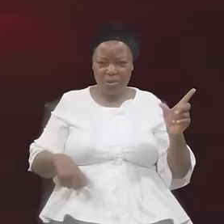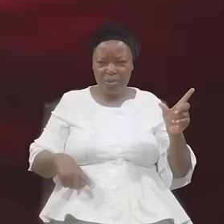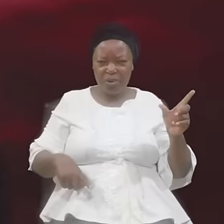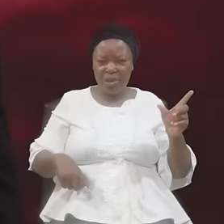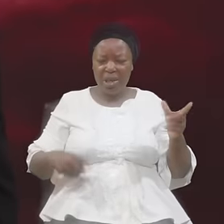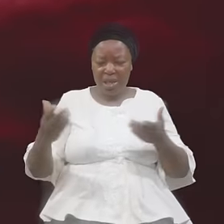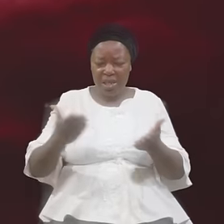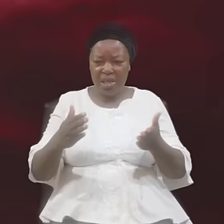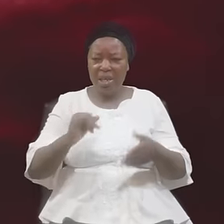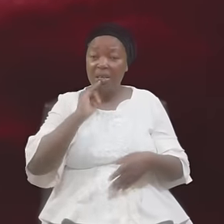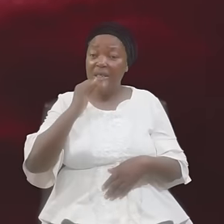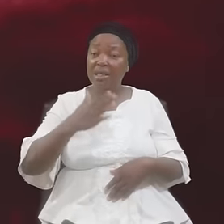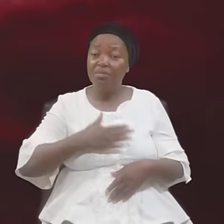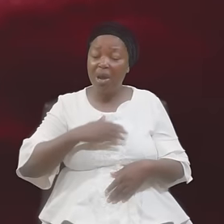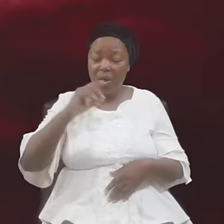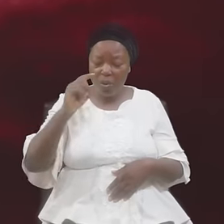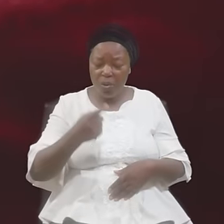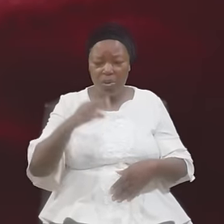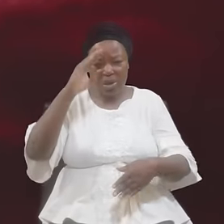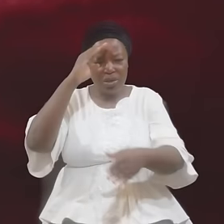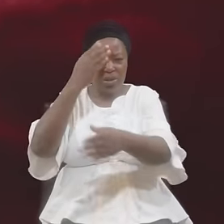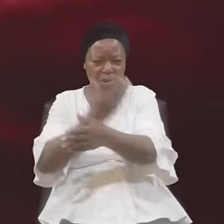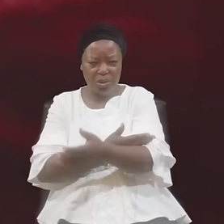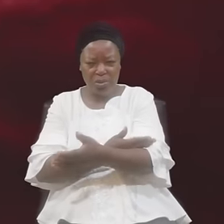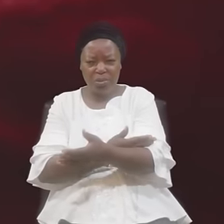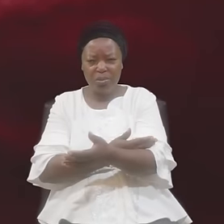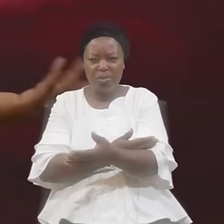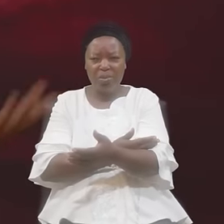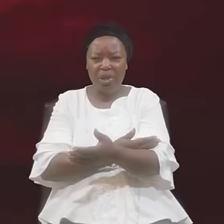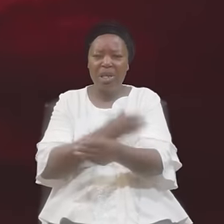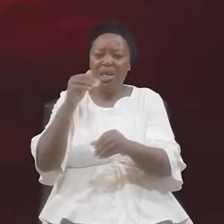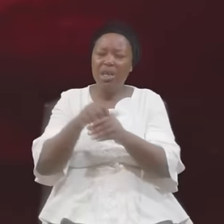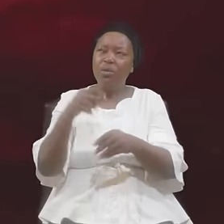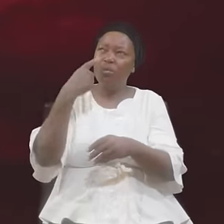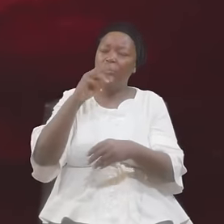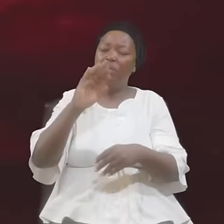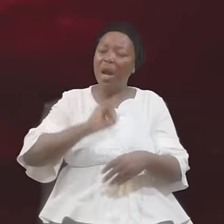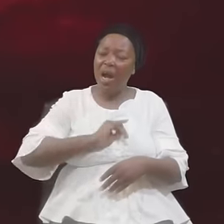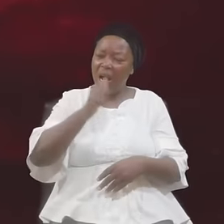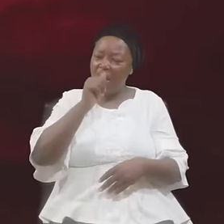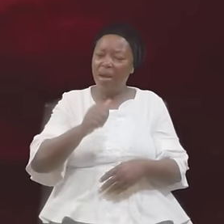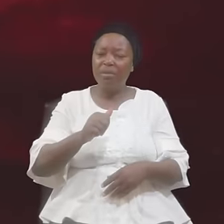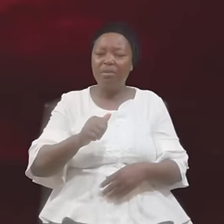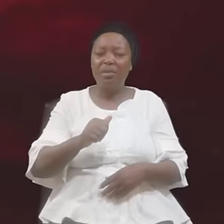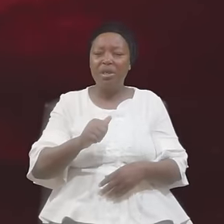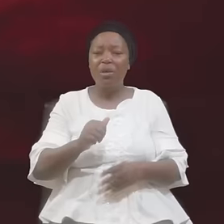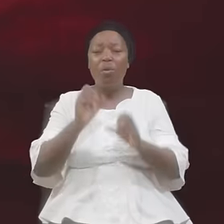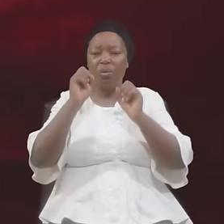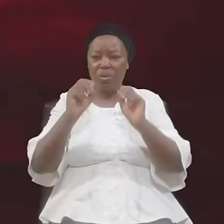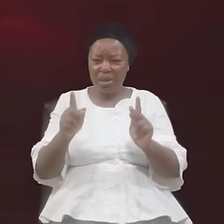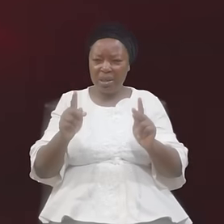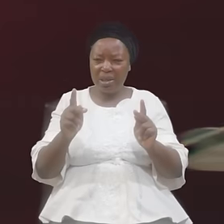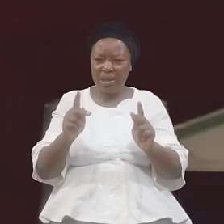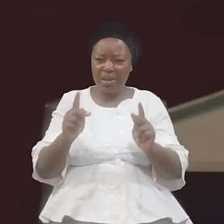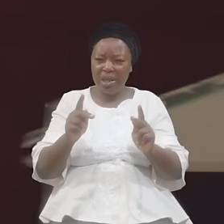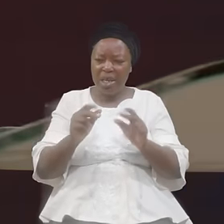Is My Only Begotten Son In Whom I Am Well Pleased If We're To